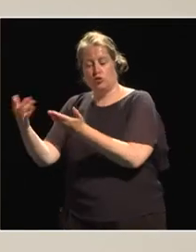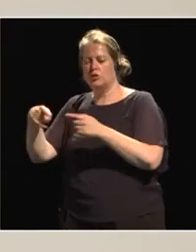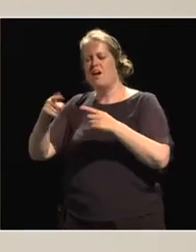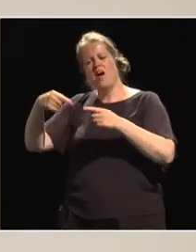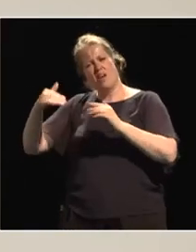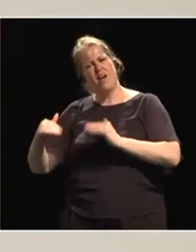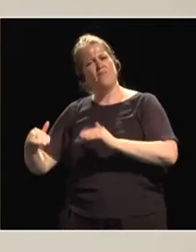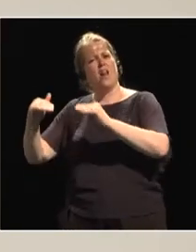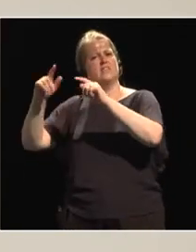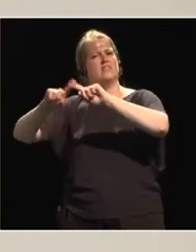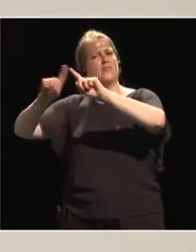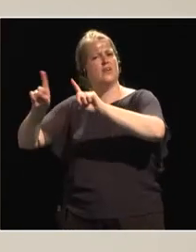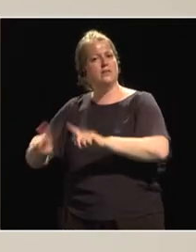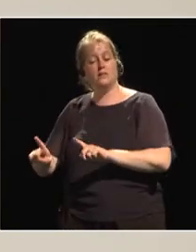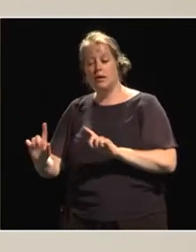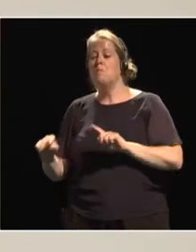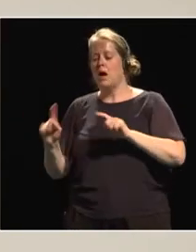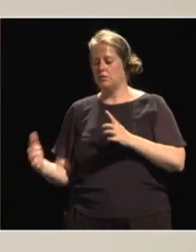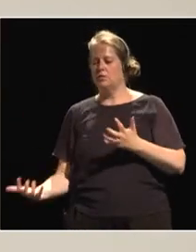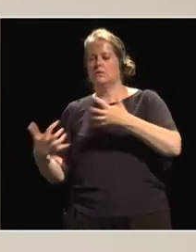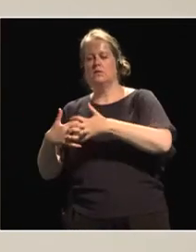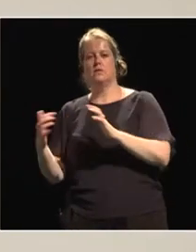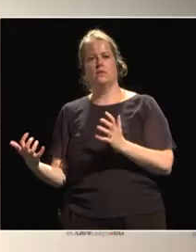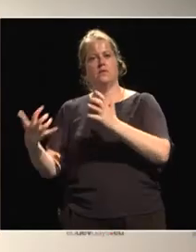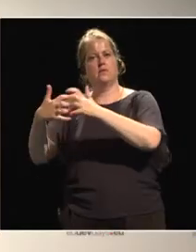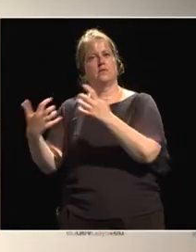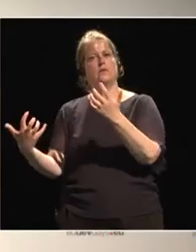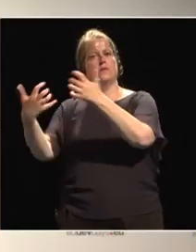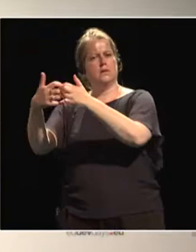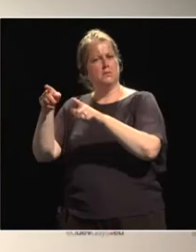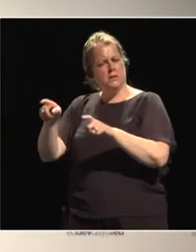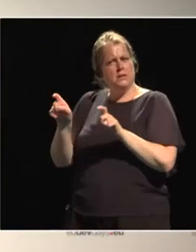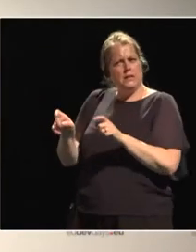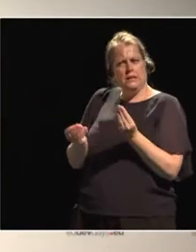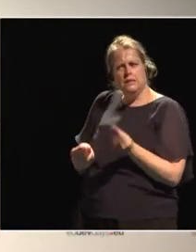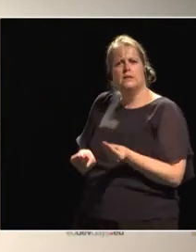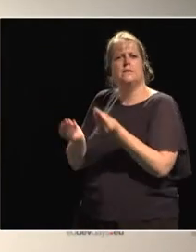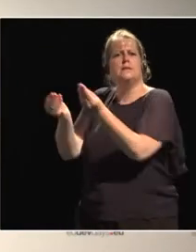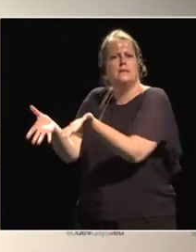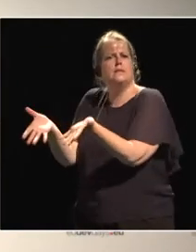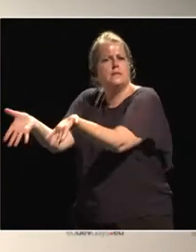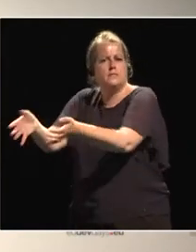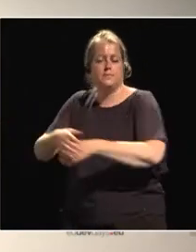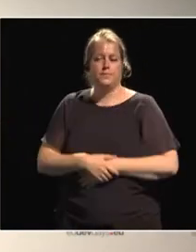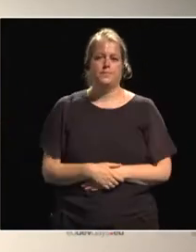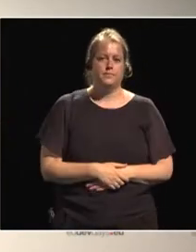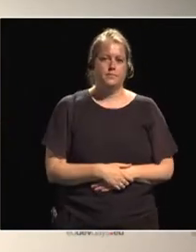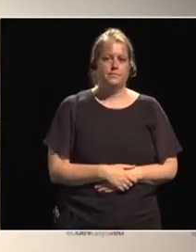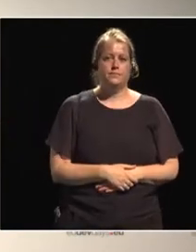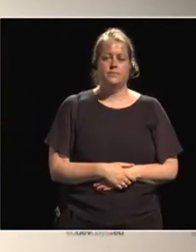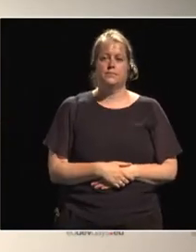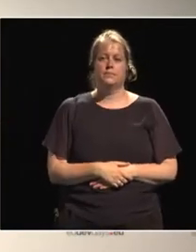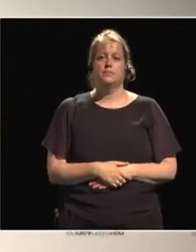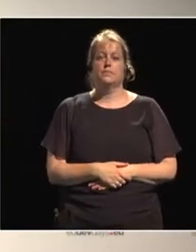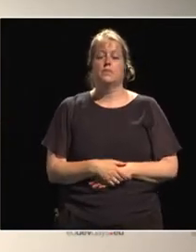There's certainly need for investment, for scaling, for reproduction